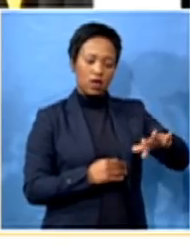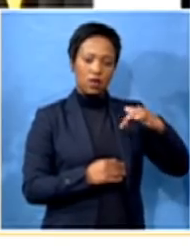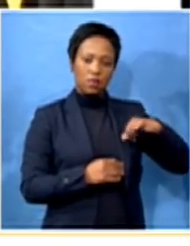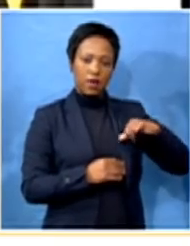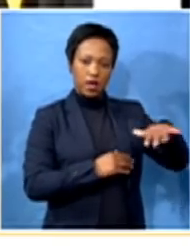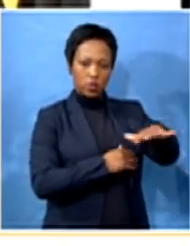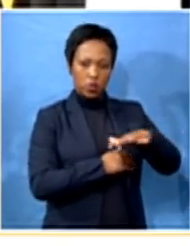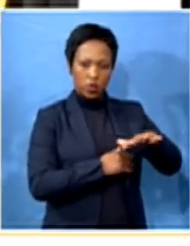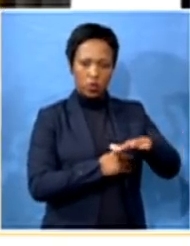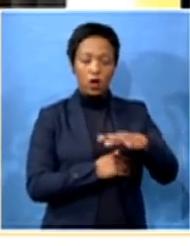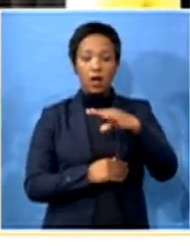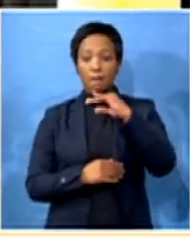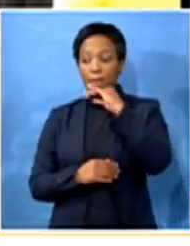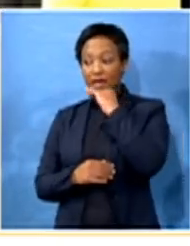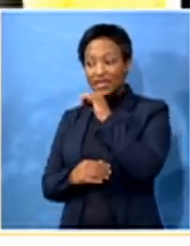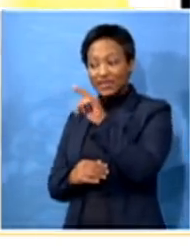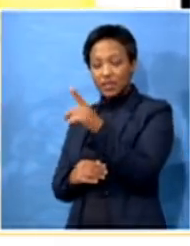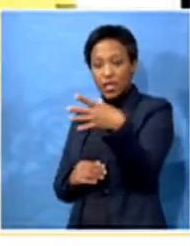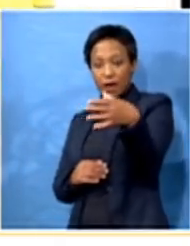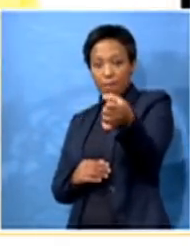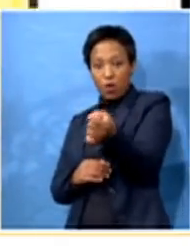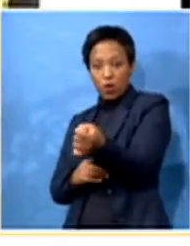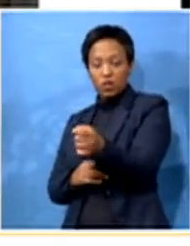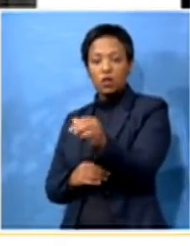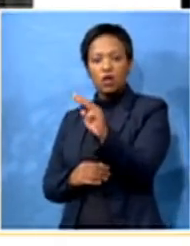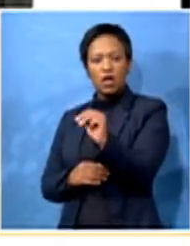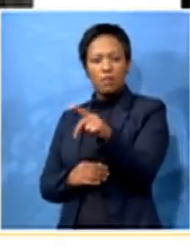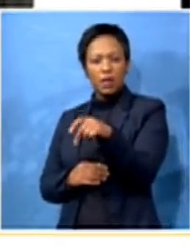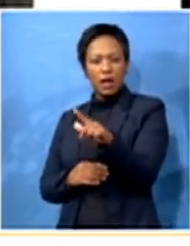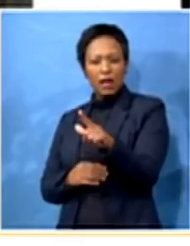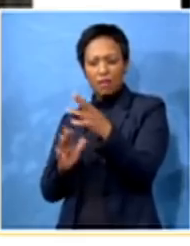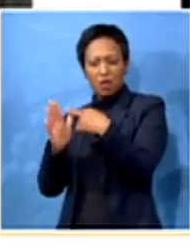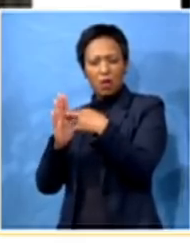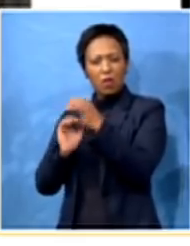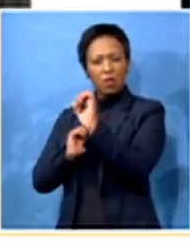has been appointed now as MPL. What exactly will her role be?